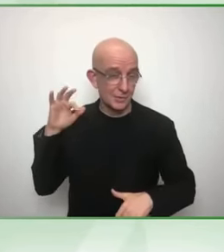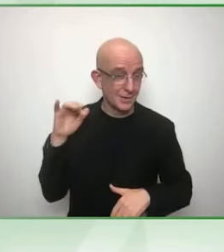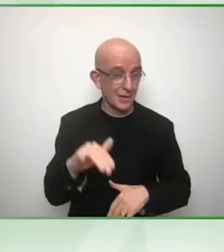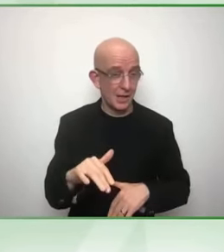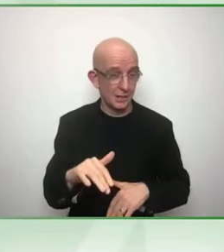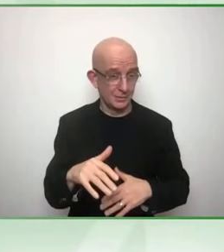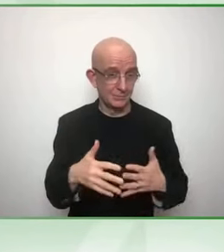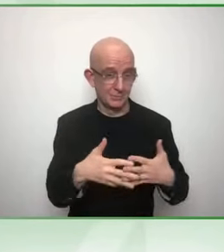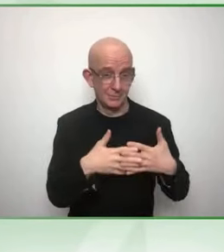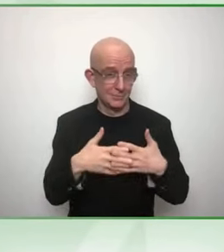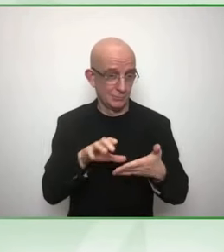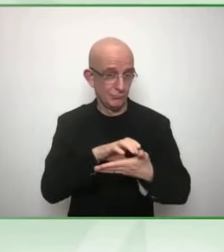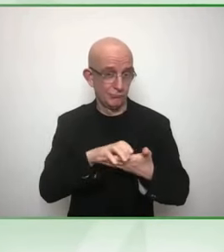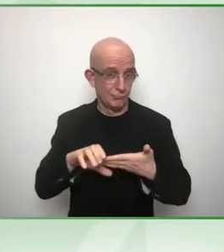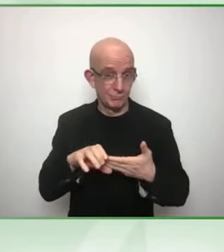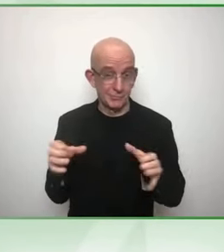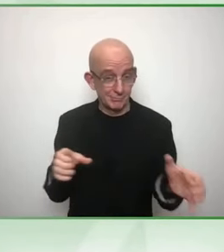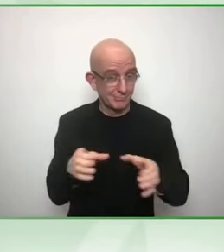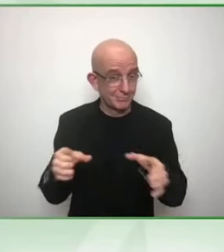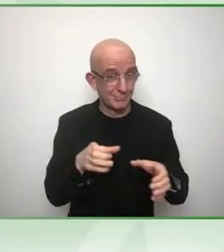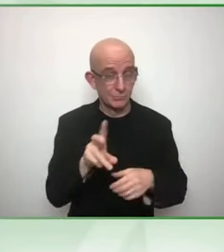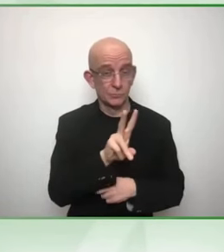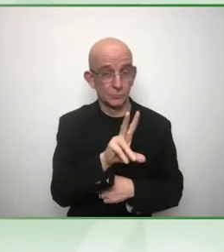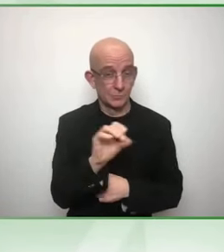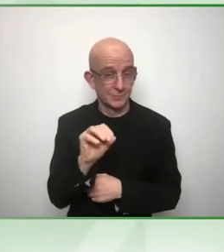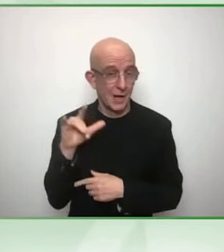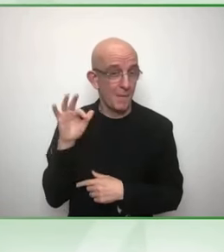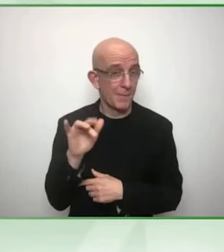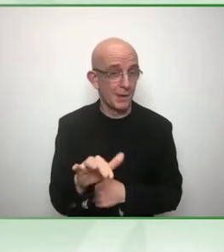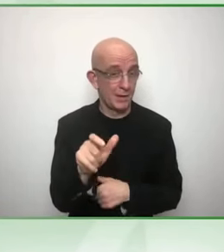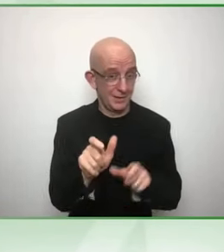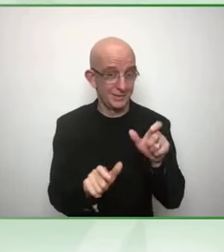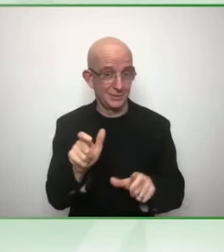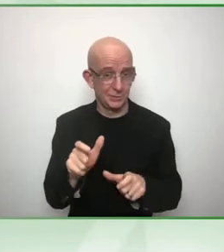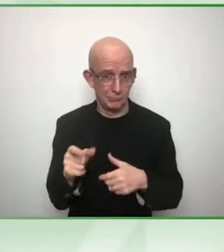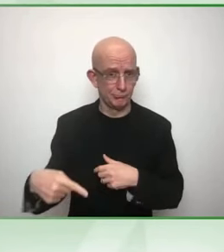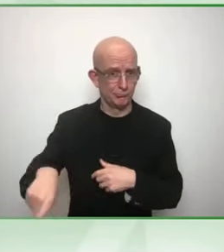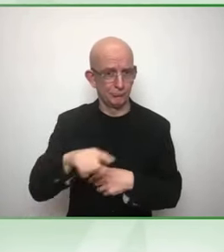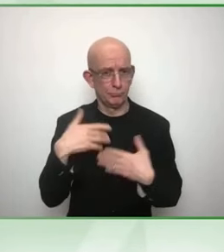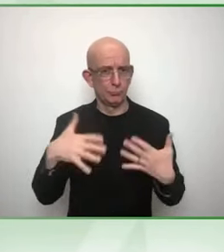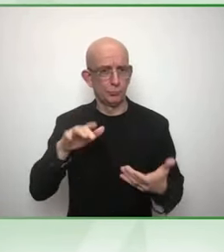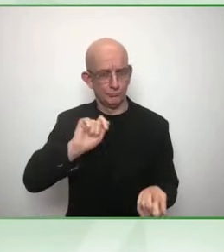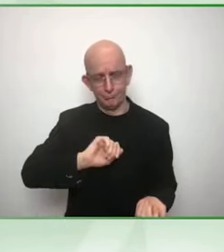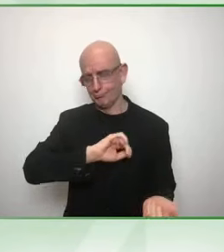Kinashakaran, has joined us.